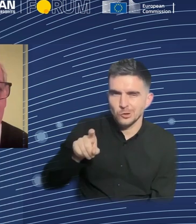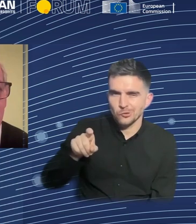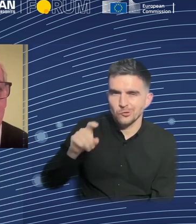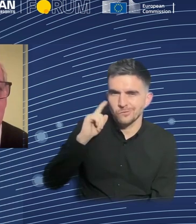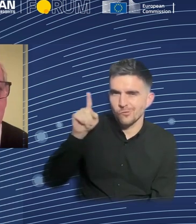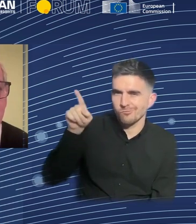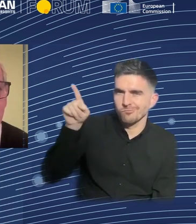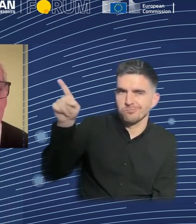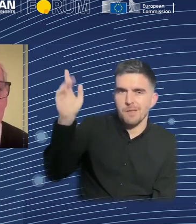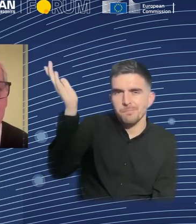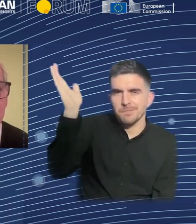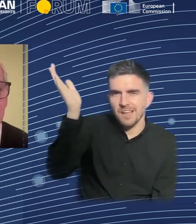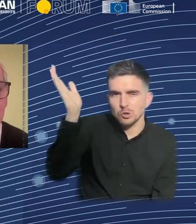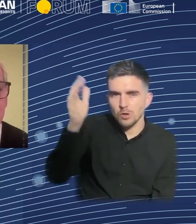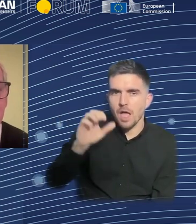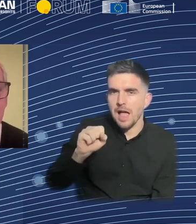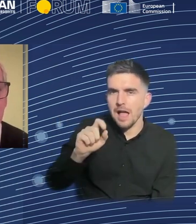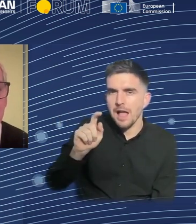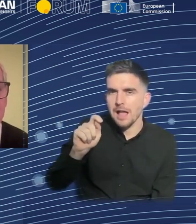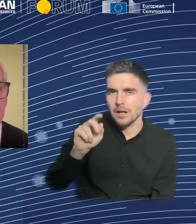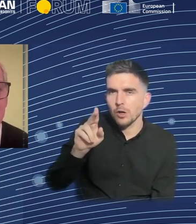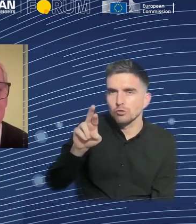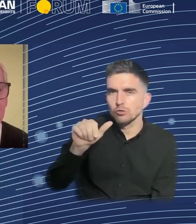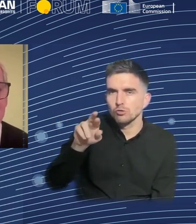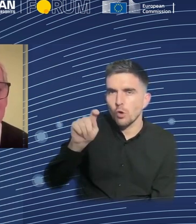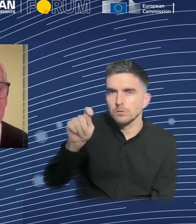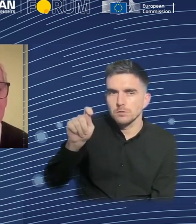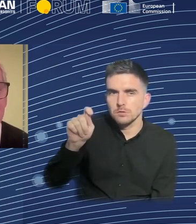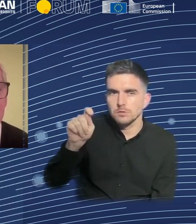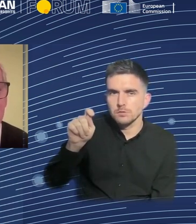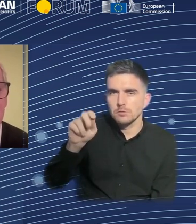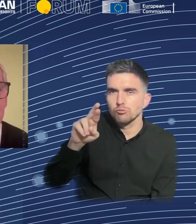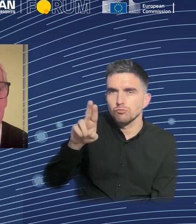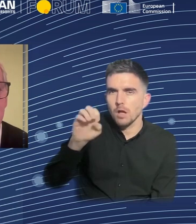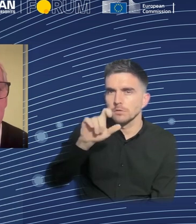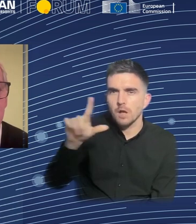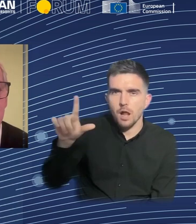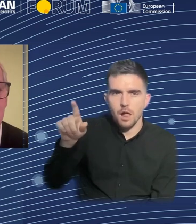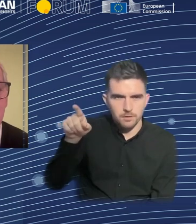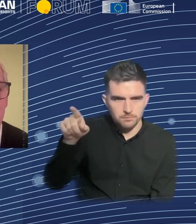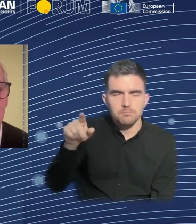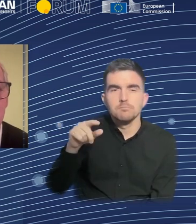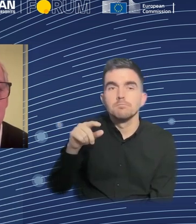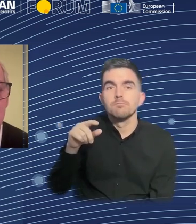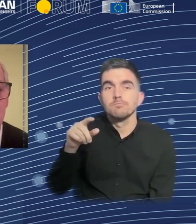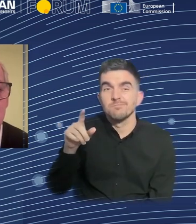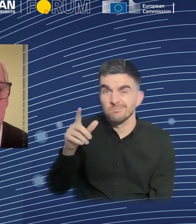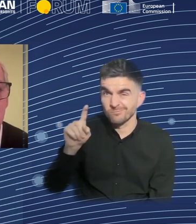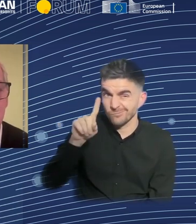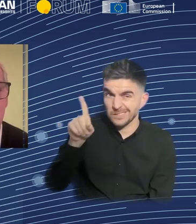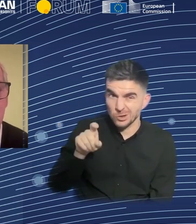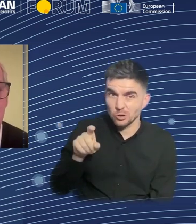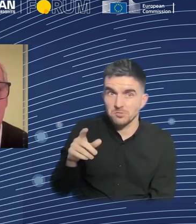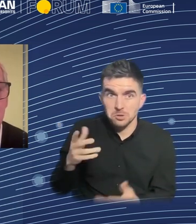asked the question, what will be left for humans to do? And the question for me more practically is, what will